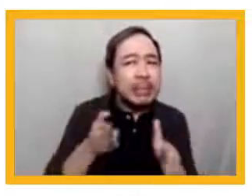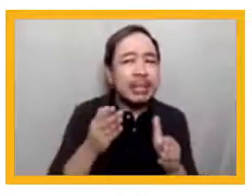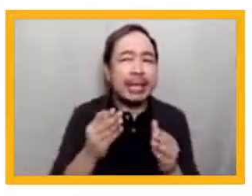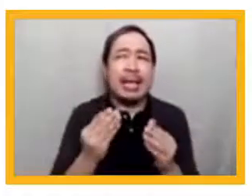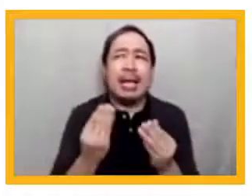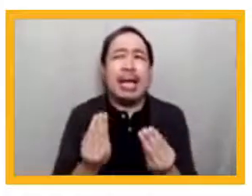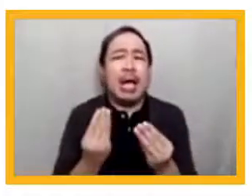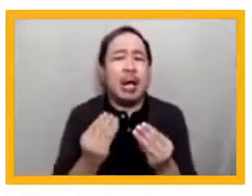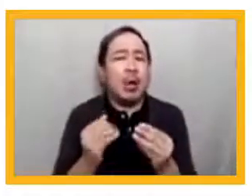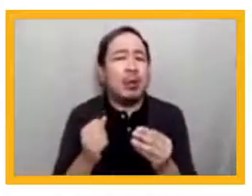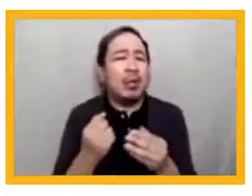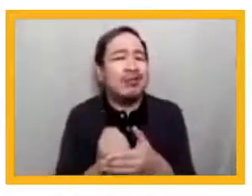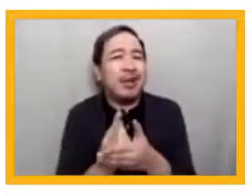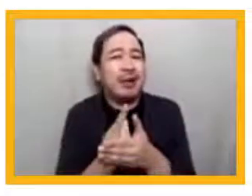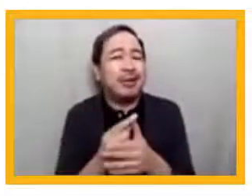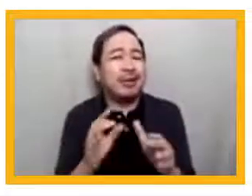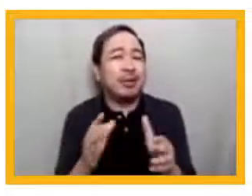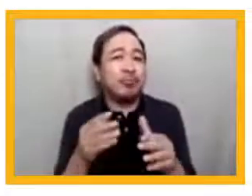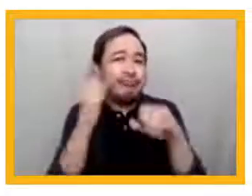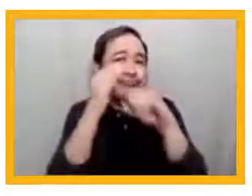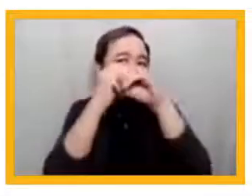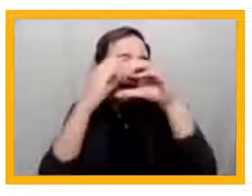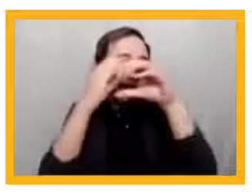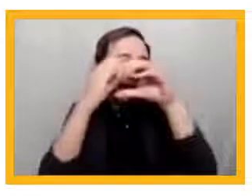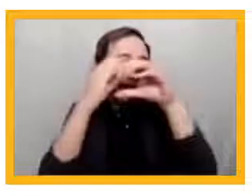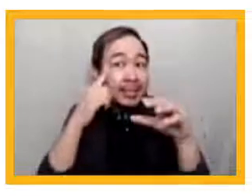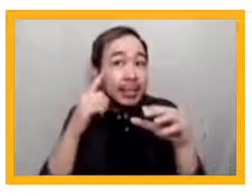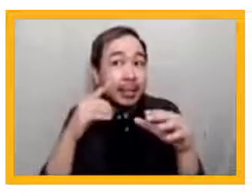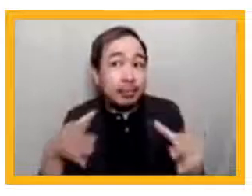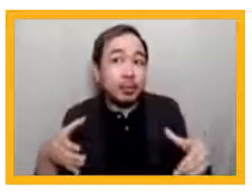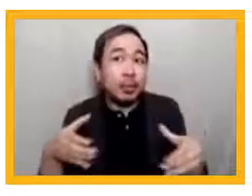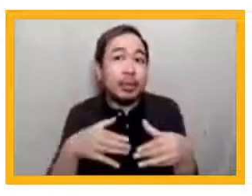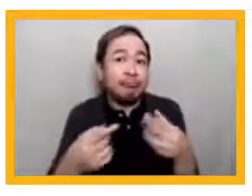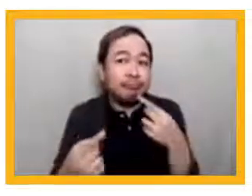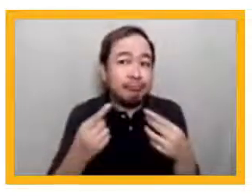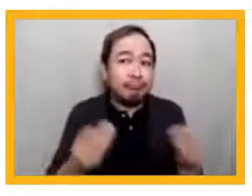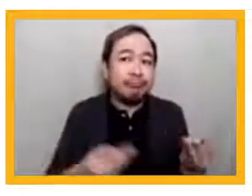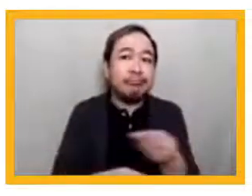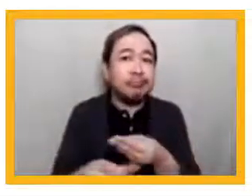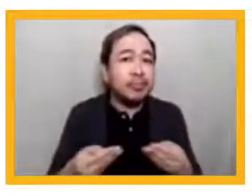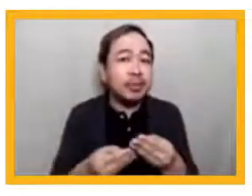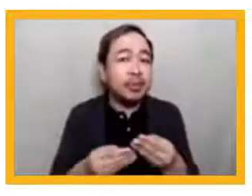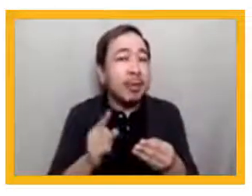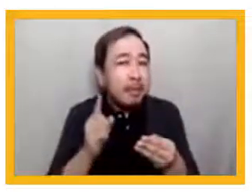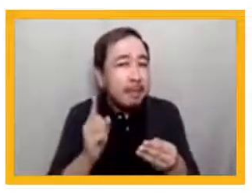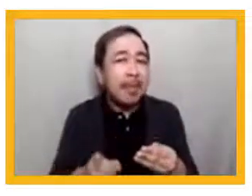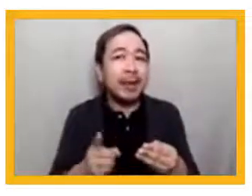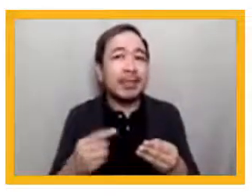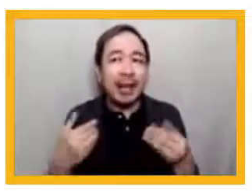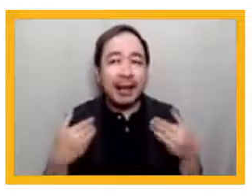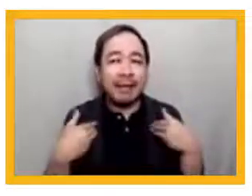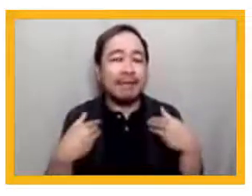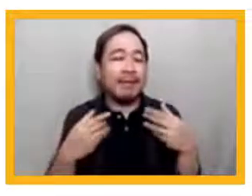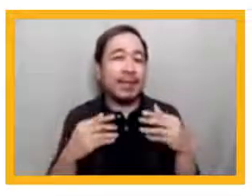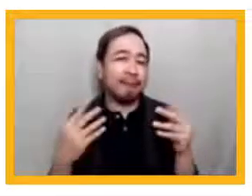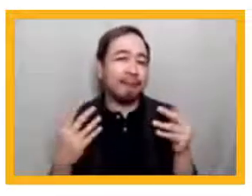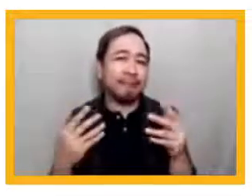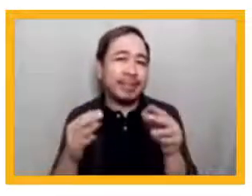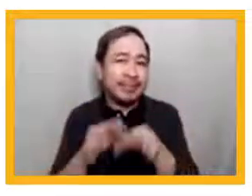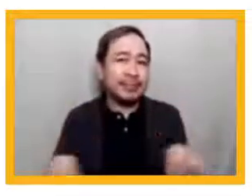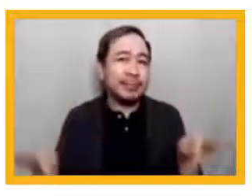regrouped and recommitted ourselves to our mission, ensuring excellent and relevant education for all Filipino children.